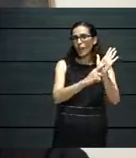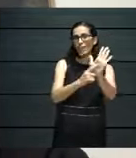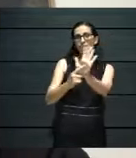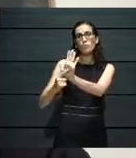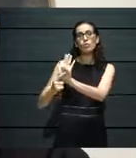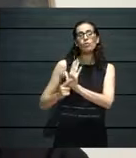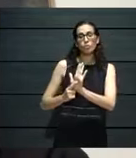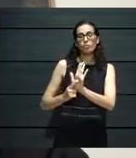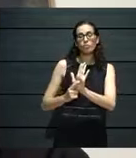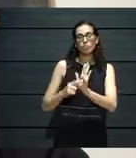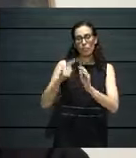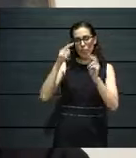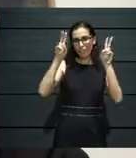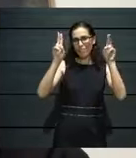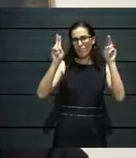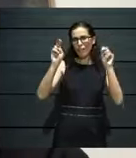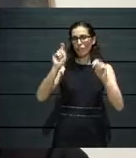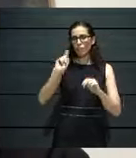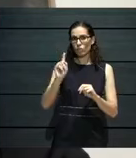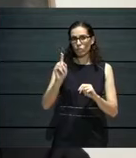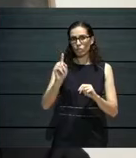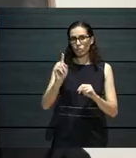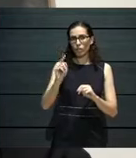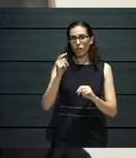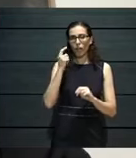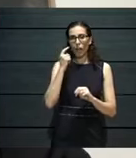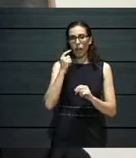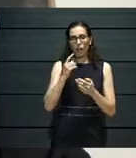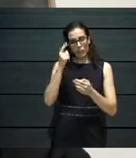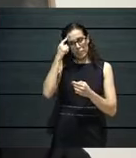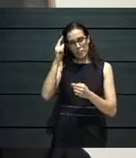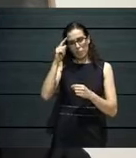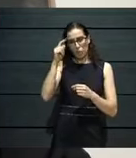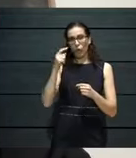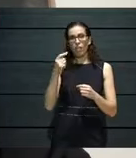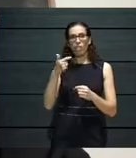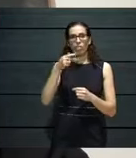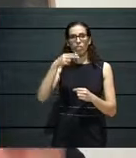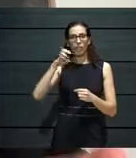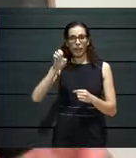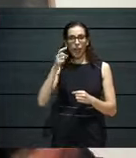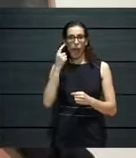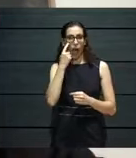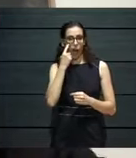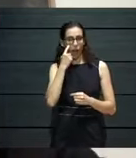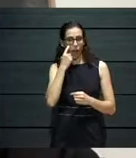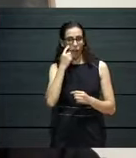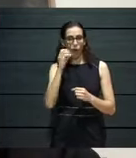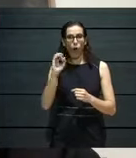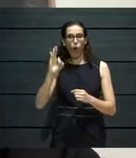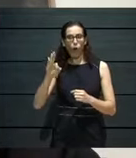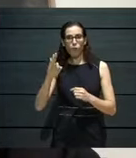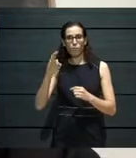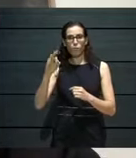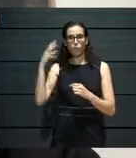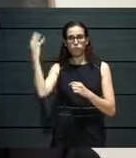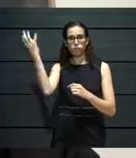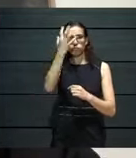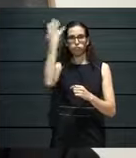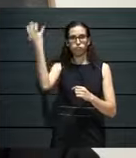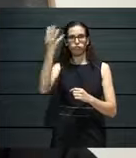The title of the exhibition is The Eye of the Storm. And our plan with this was,